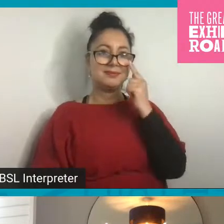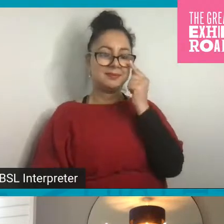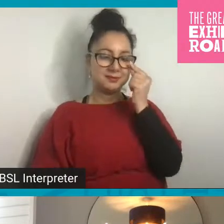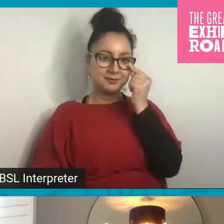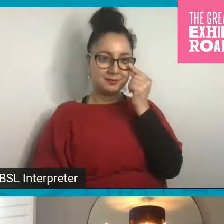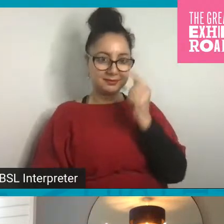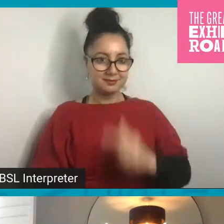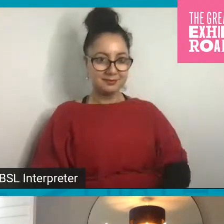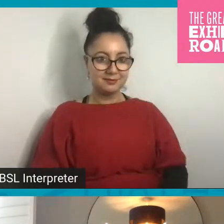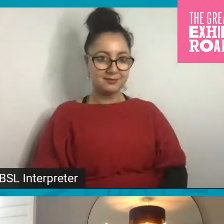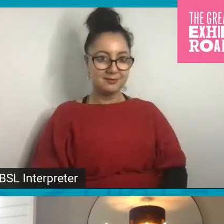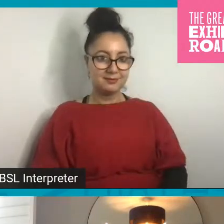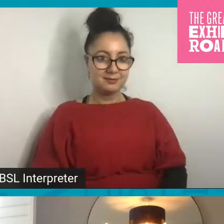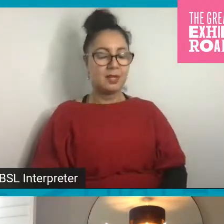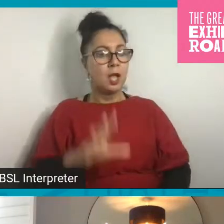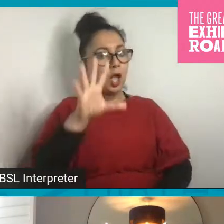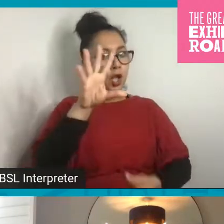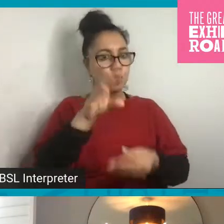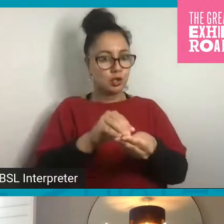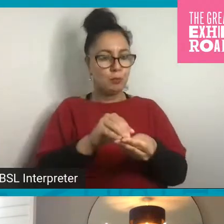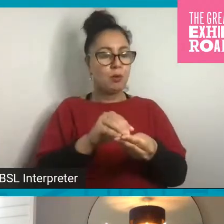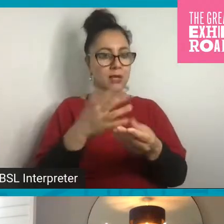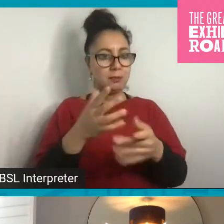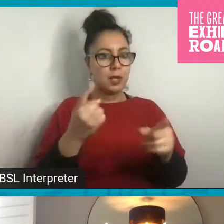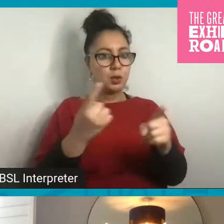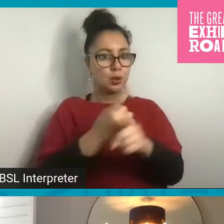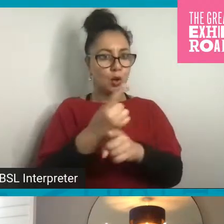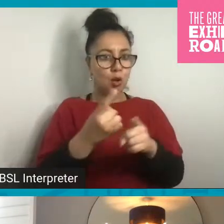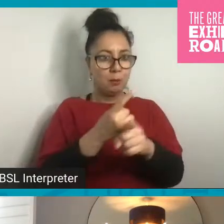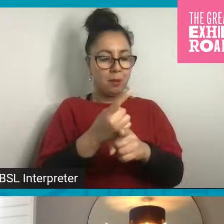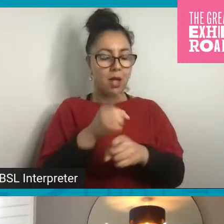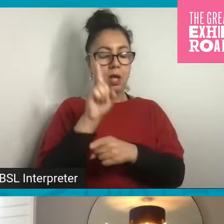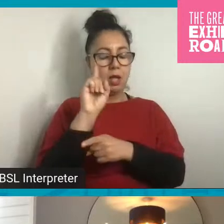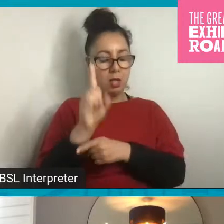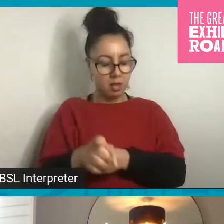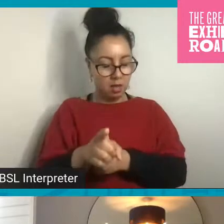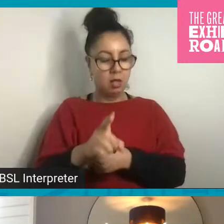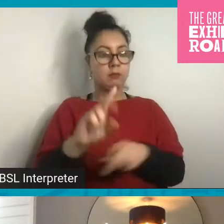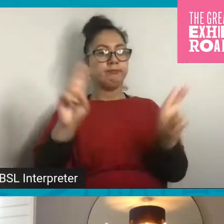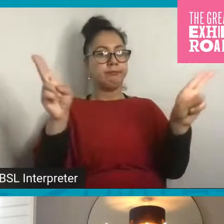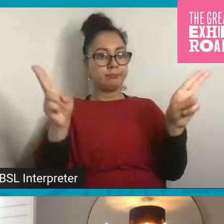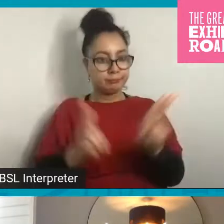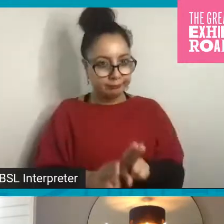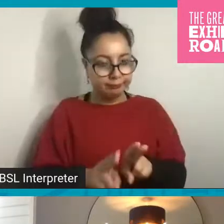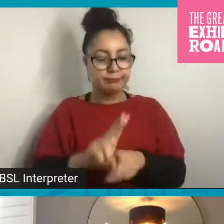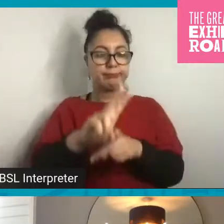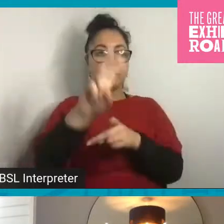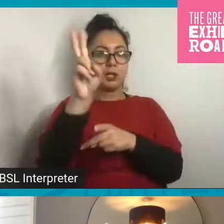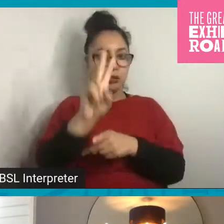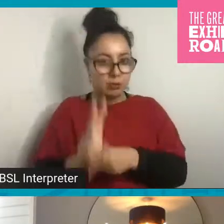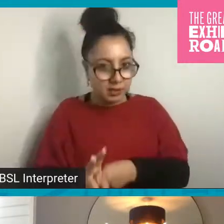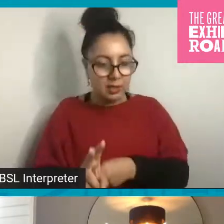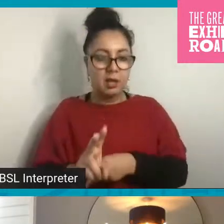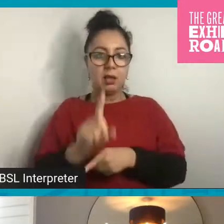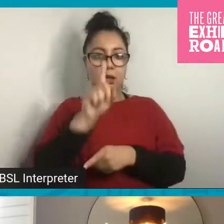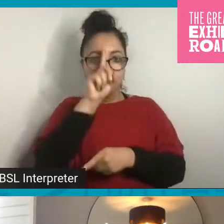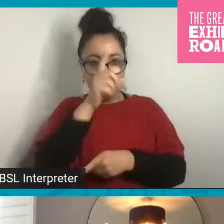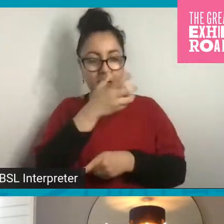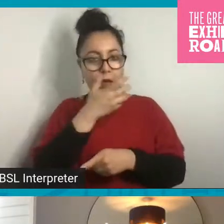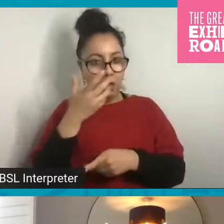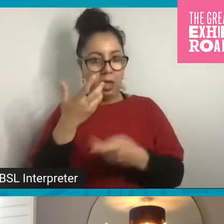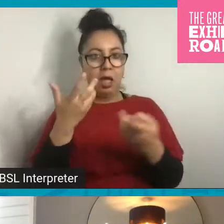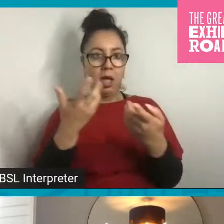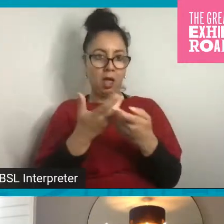So just to summarize, you talked about cutting consumption, how we can reduce our energy